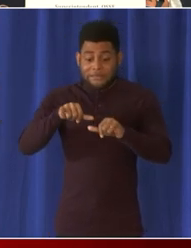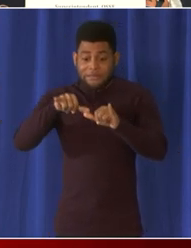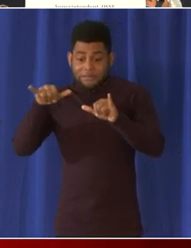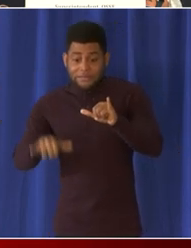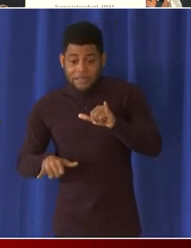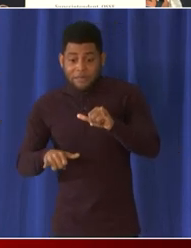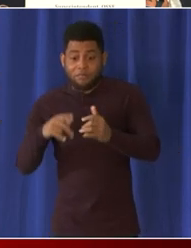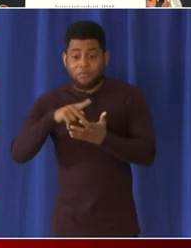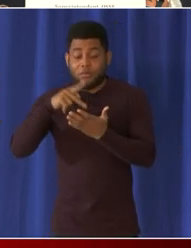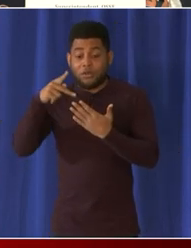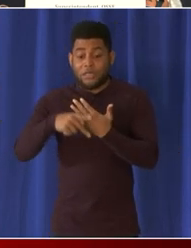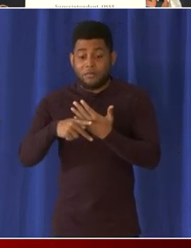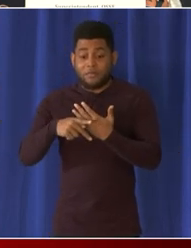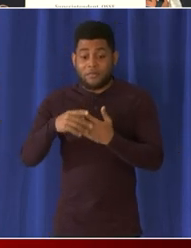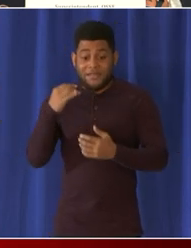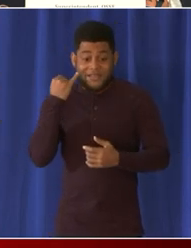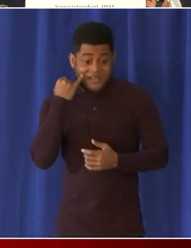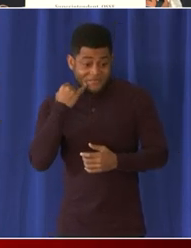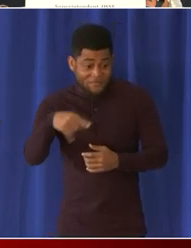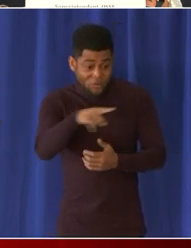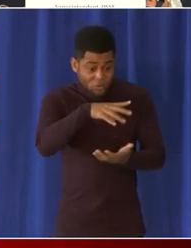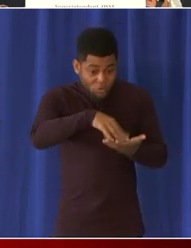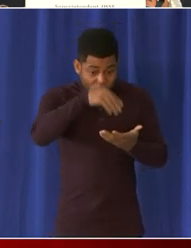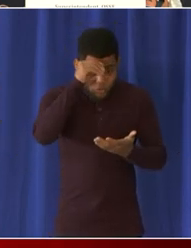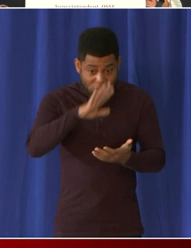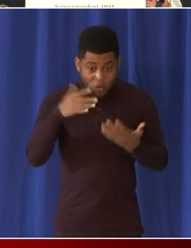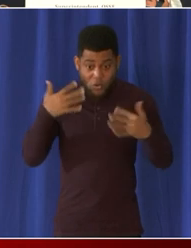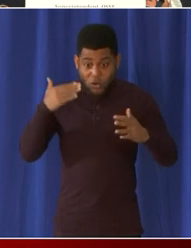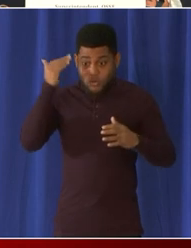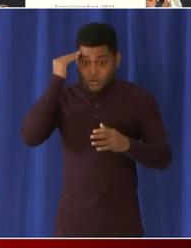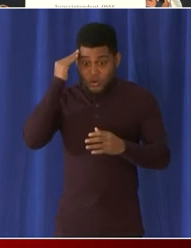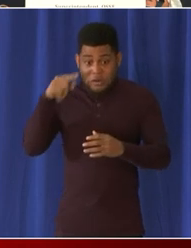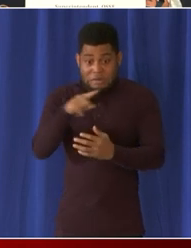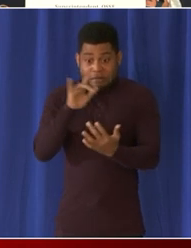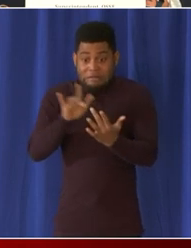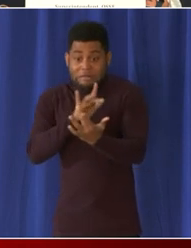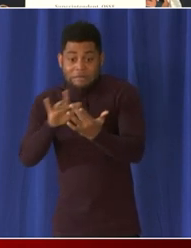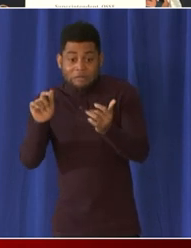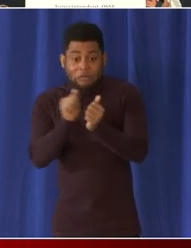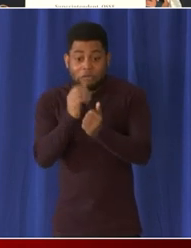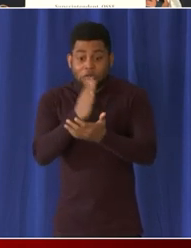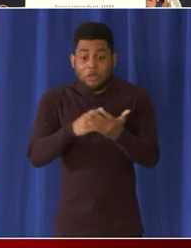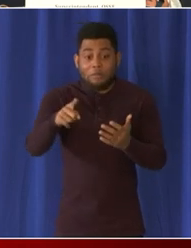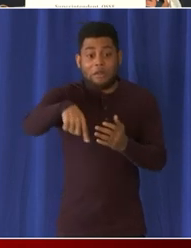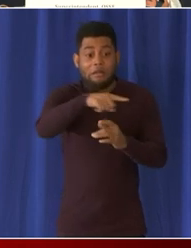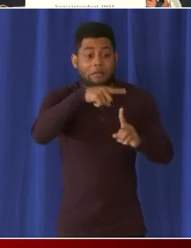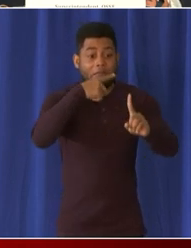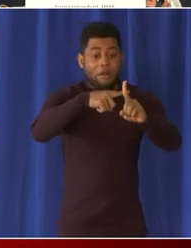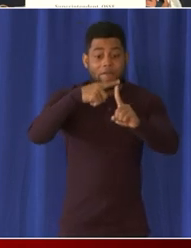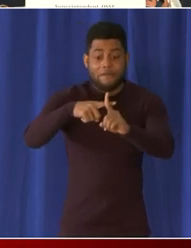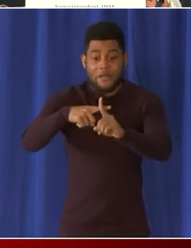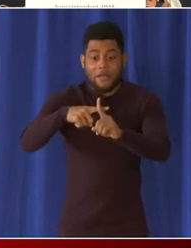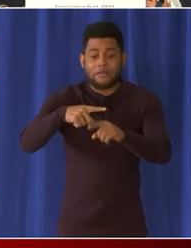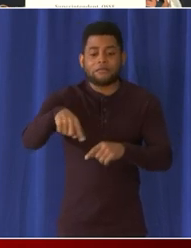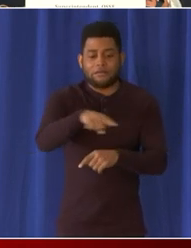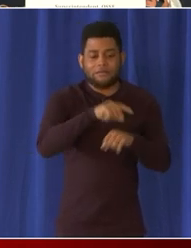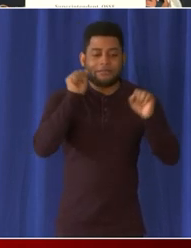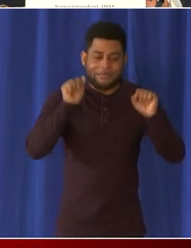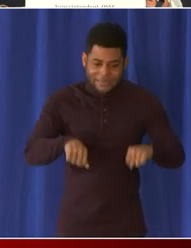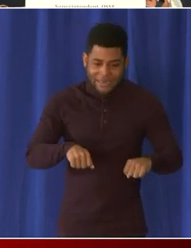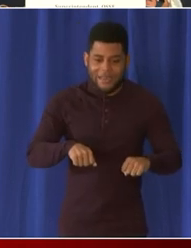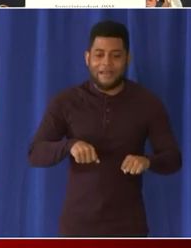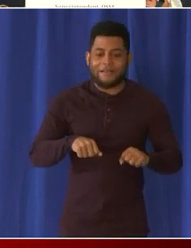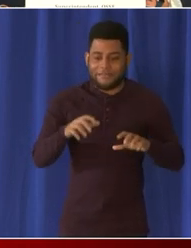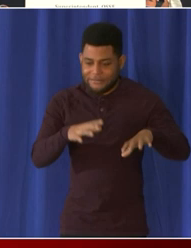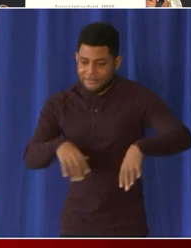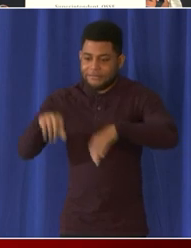contacts who are not fully vaccinated the ability to take a series of rapid COVID-19 tests during their isolation period.